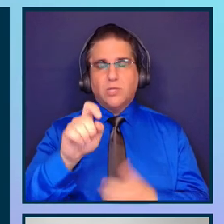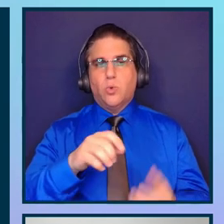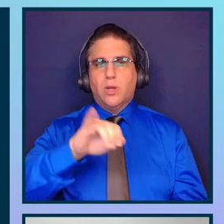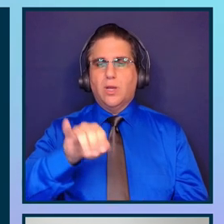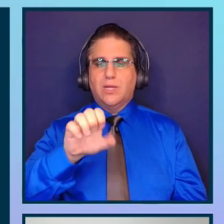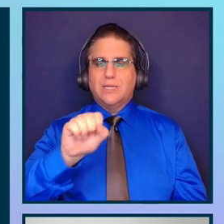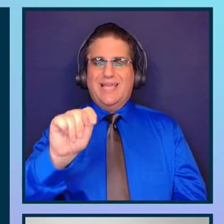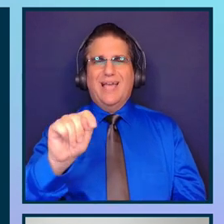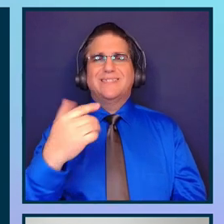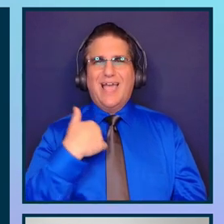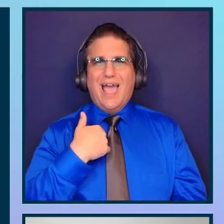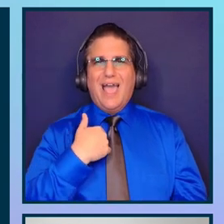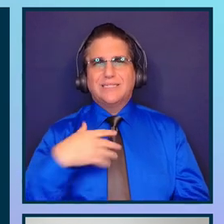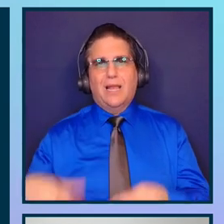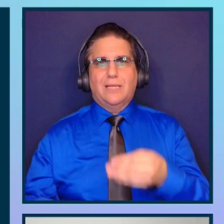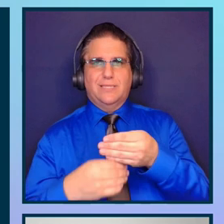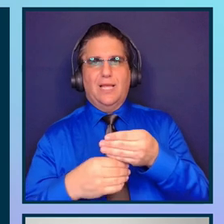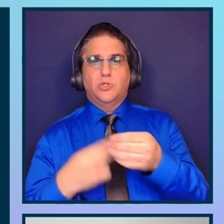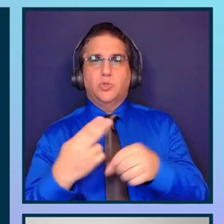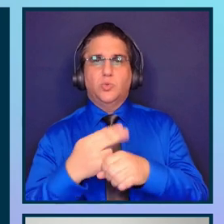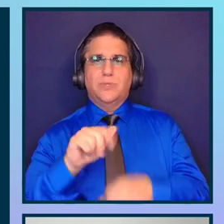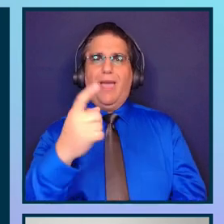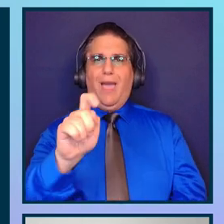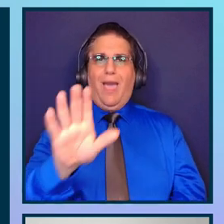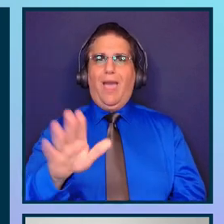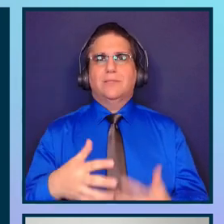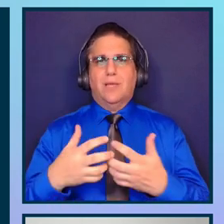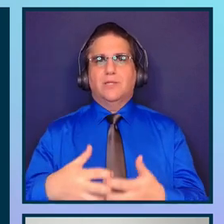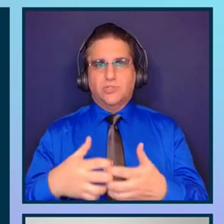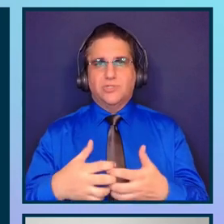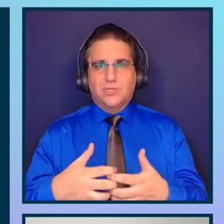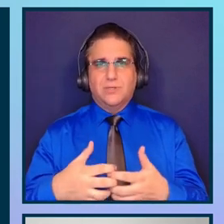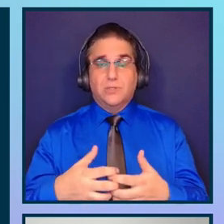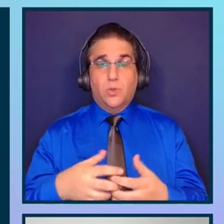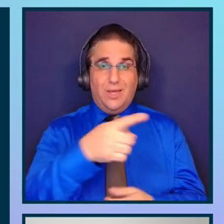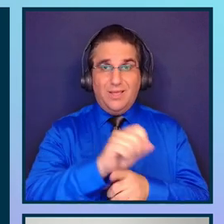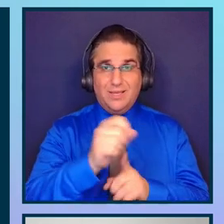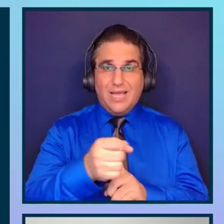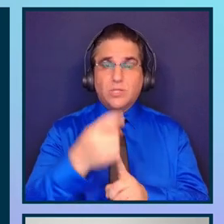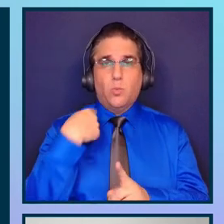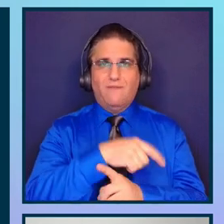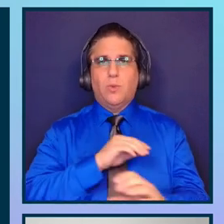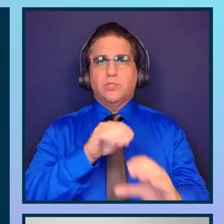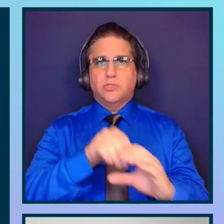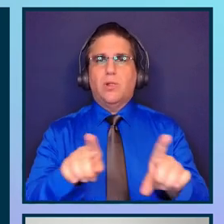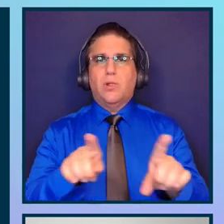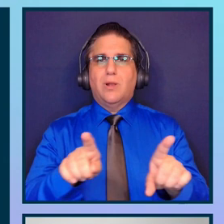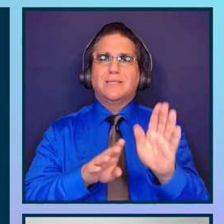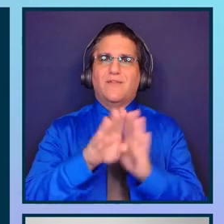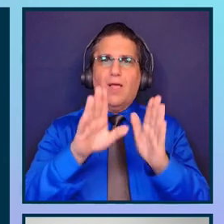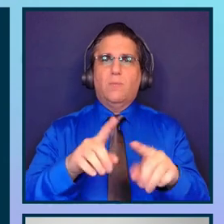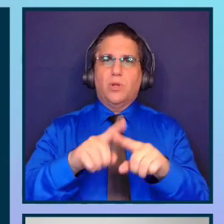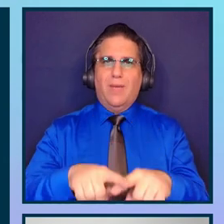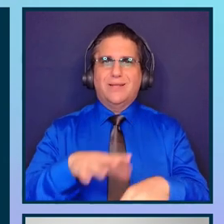extension to use the AXE engine. In this case, again, we need to install it as a developer dependency of our